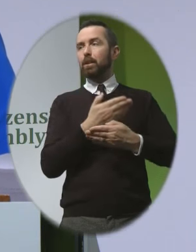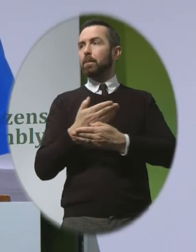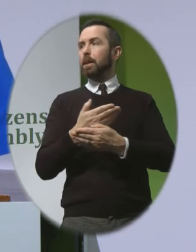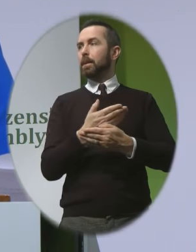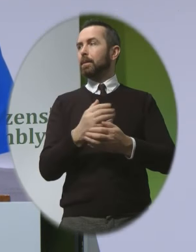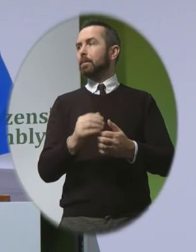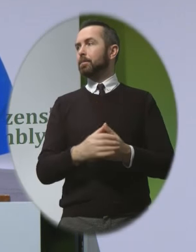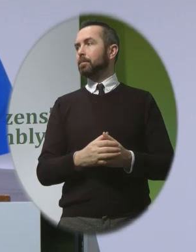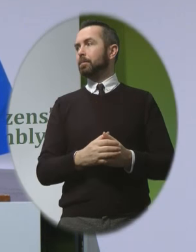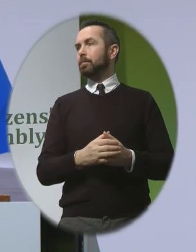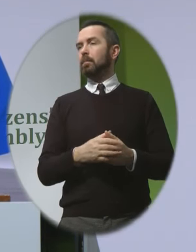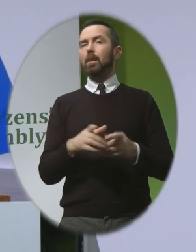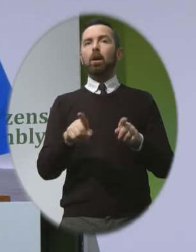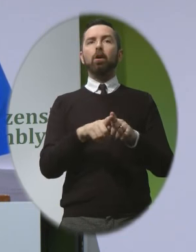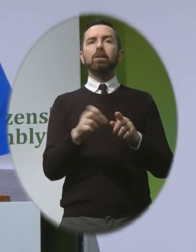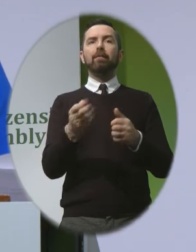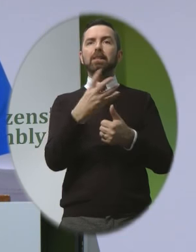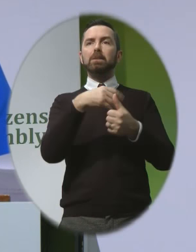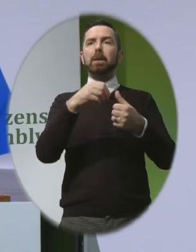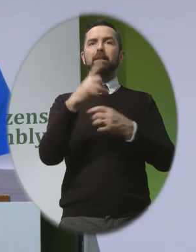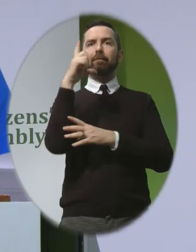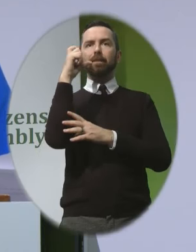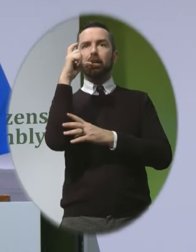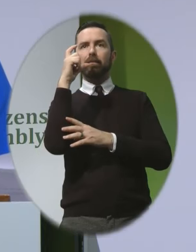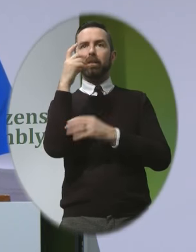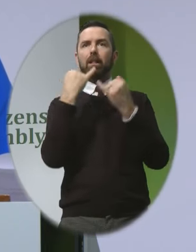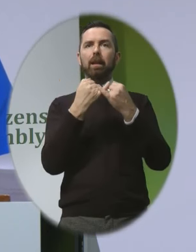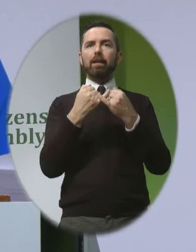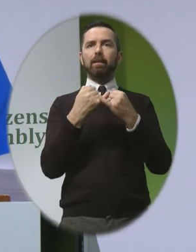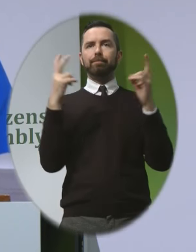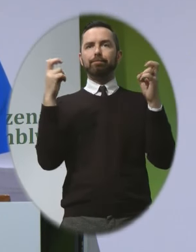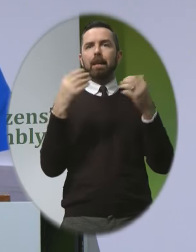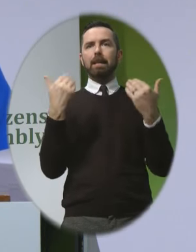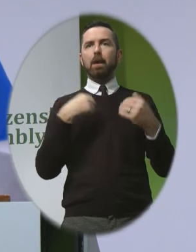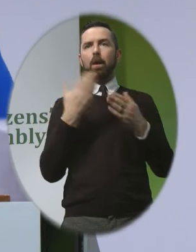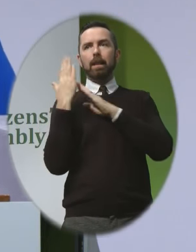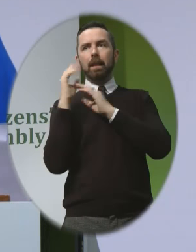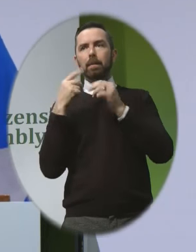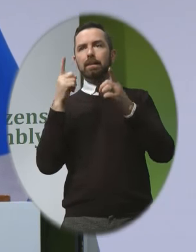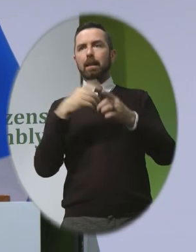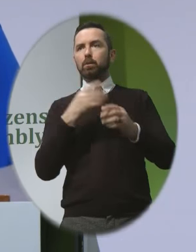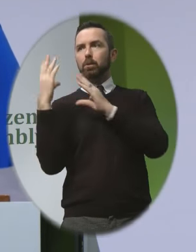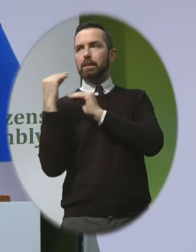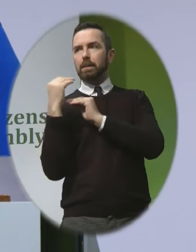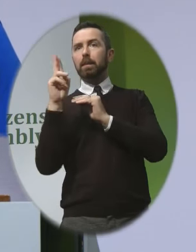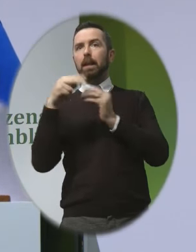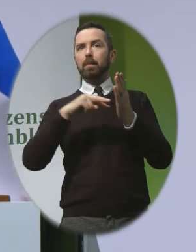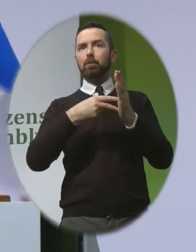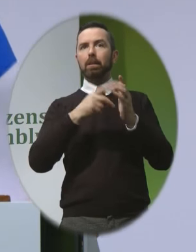and a specialist photographer such as now let me down to sleep can be arraigned as well as a chaplain if desired